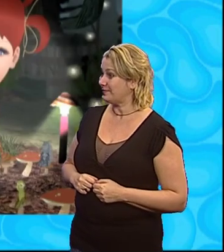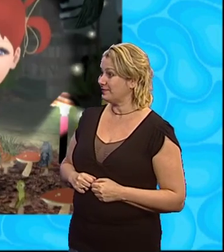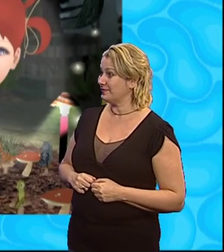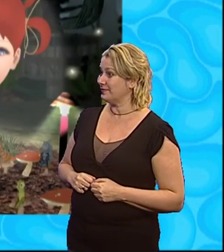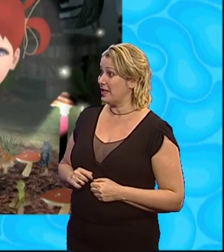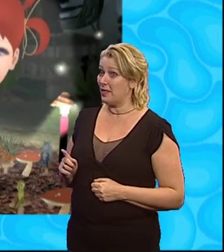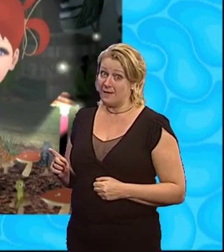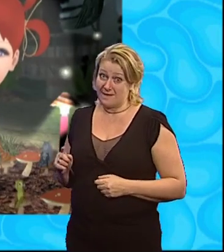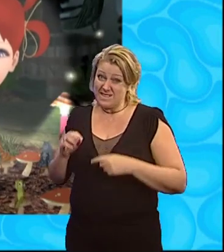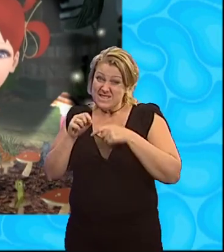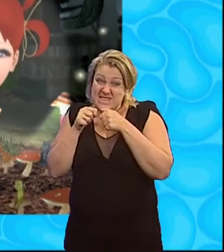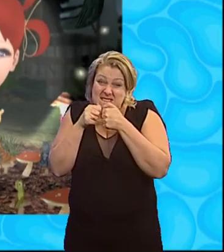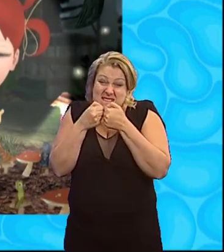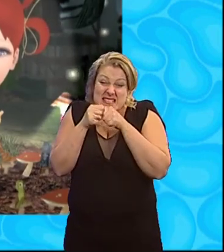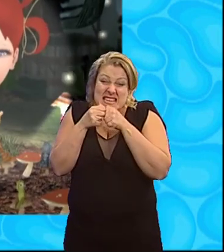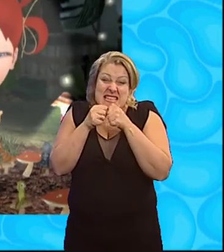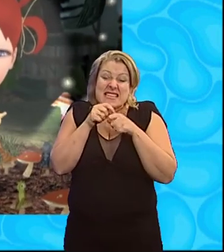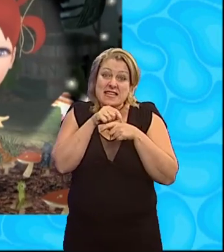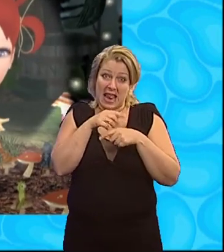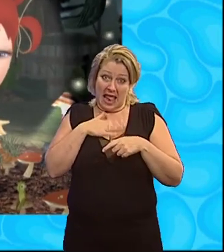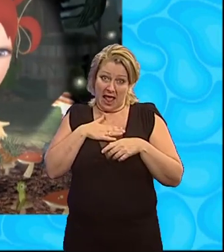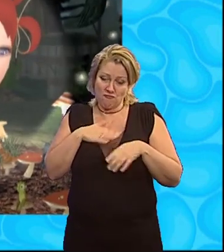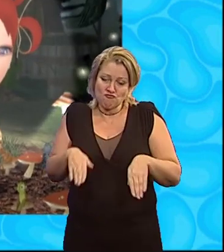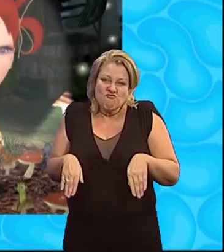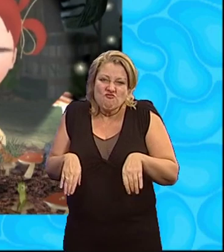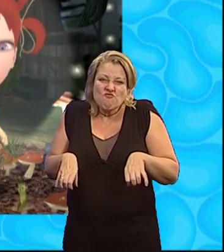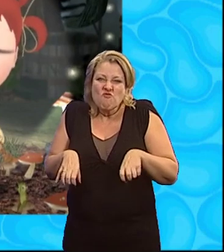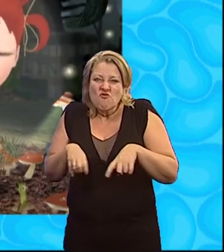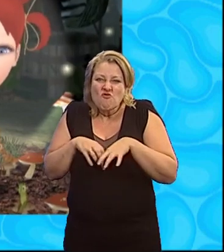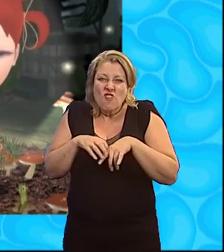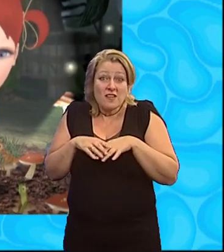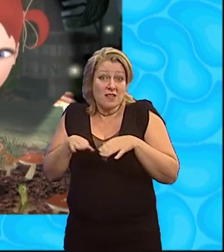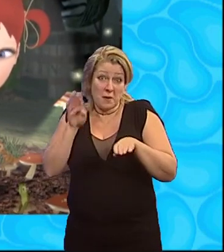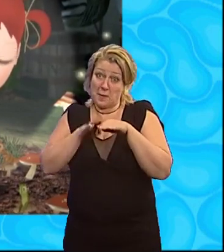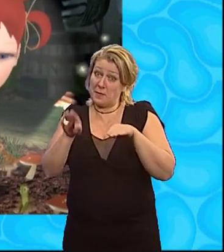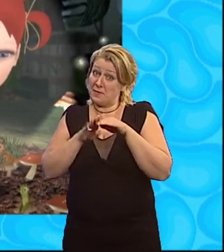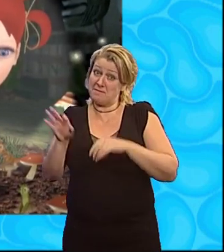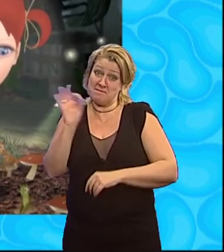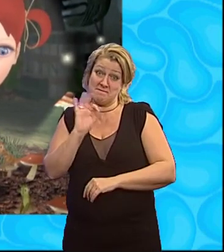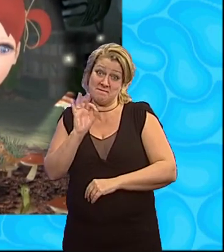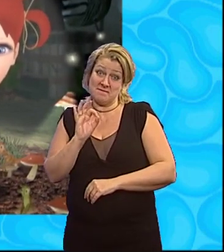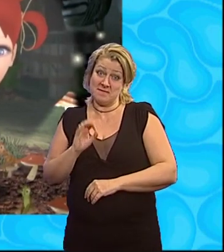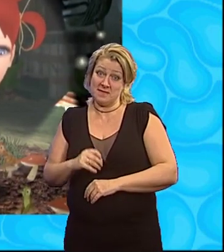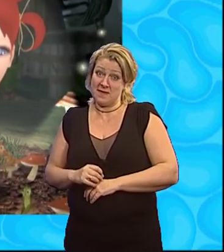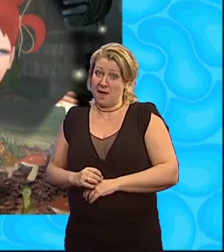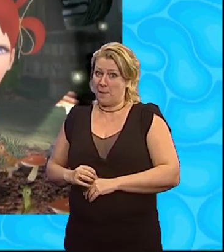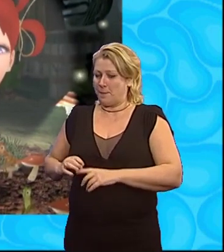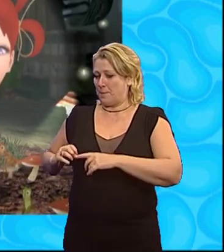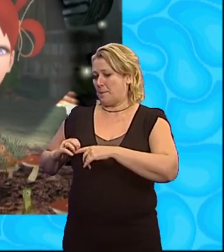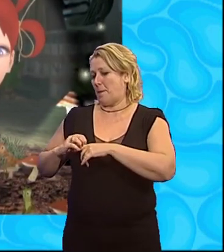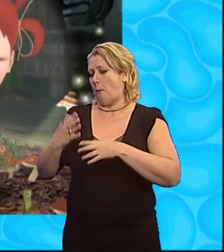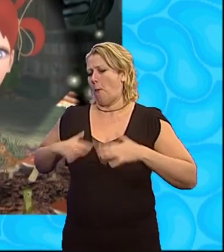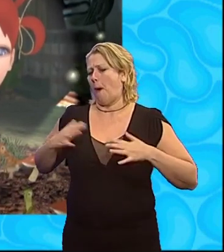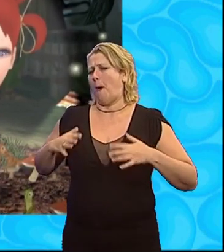Even fleas love to rob their knees They don't even need to reverse Bugs